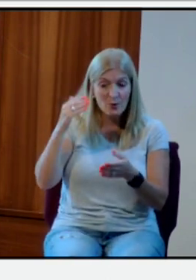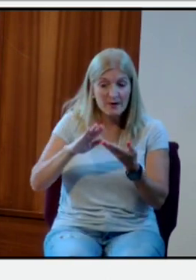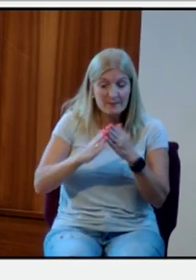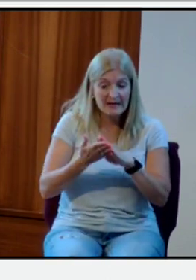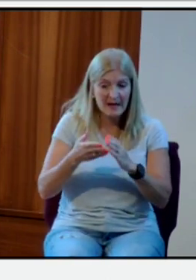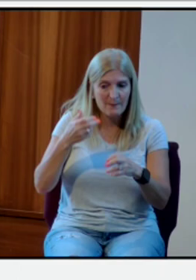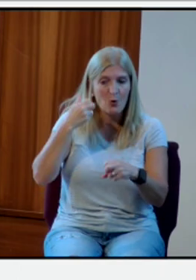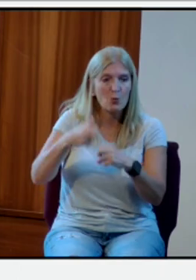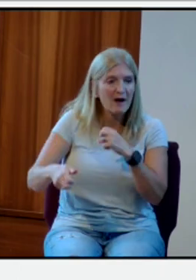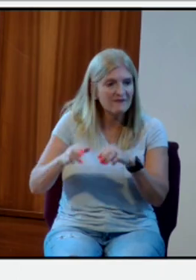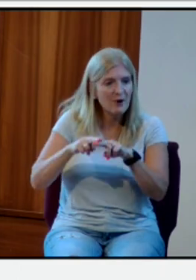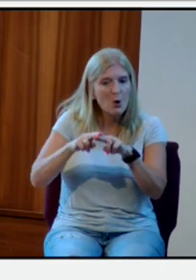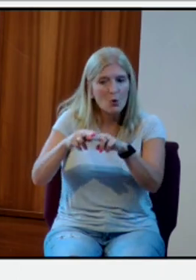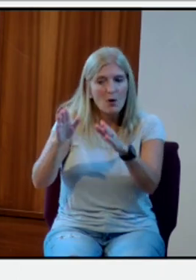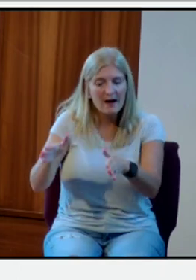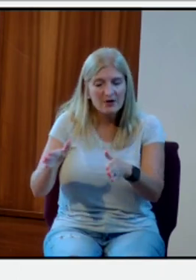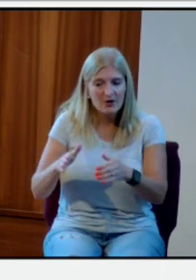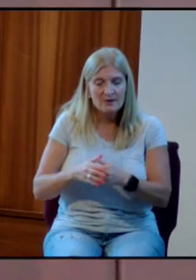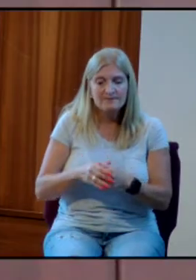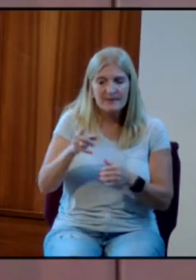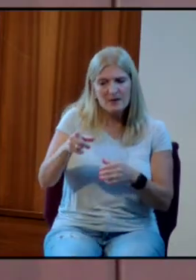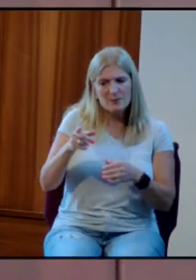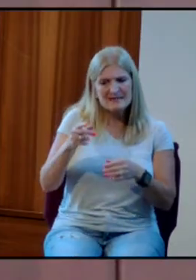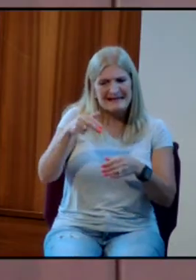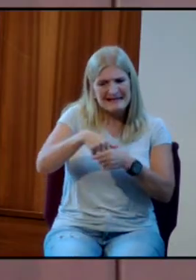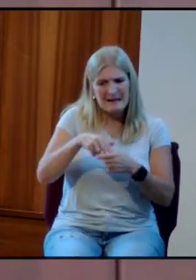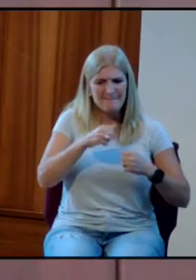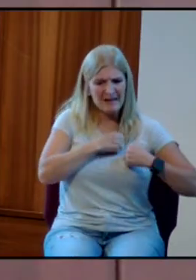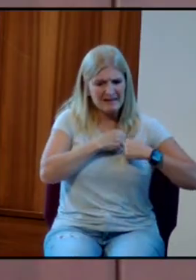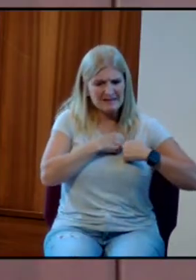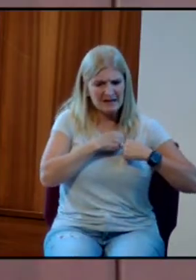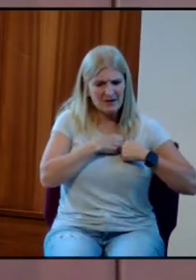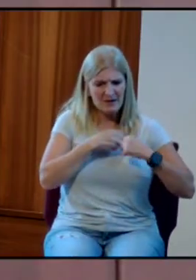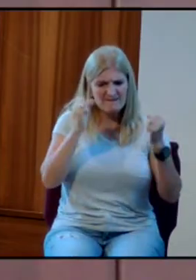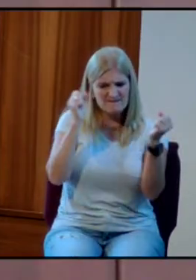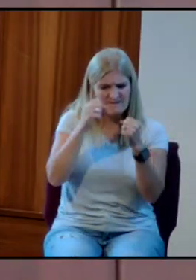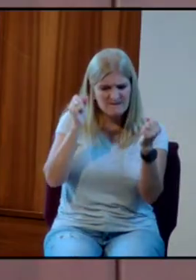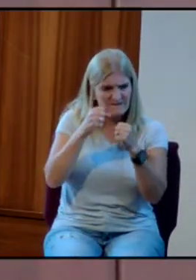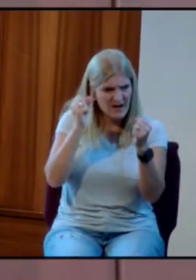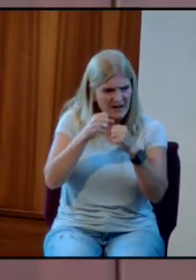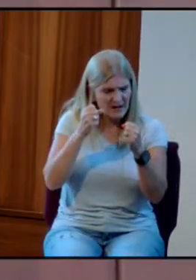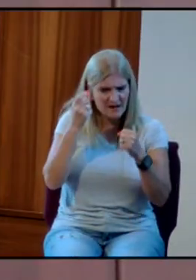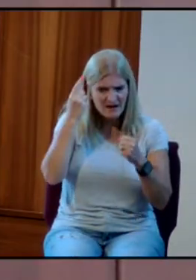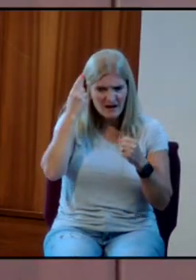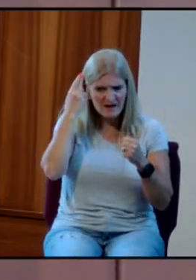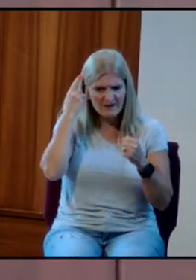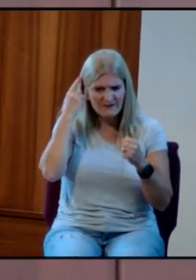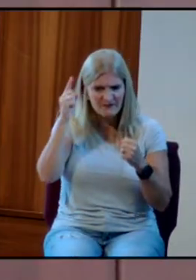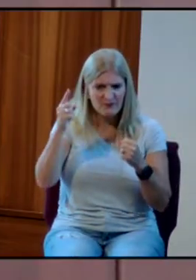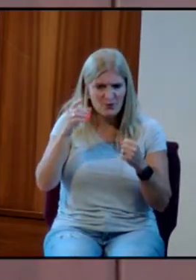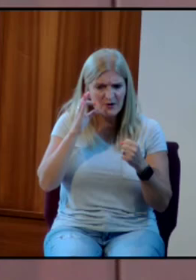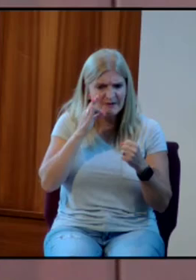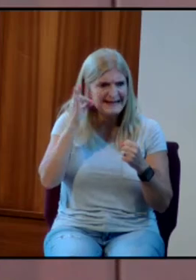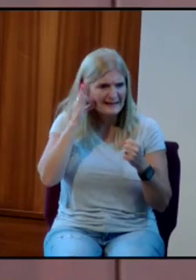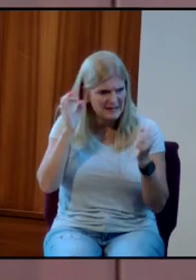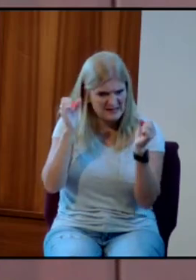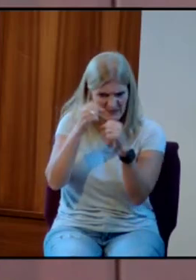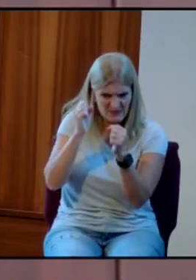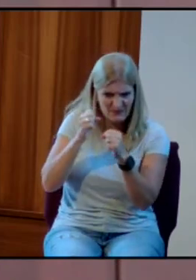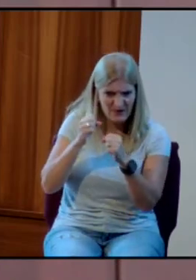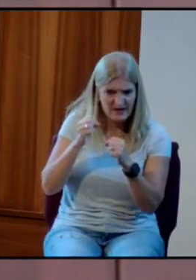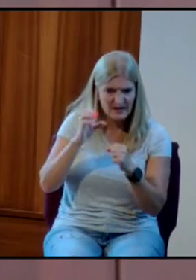he was in the 7th Calvary fighting the Apache Indians in